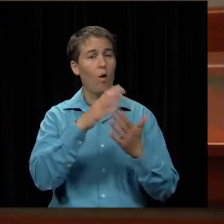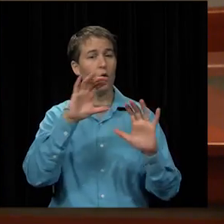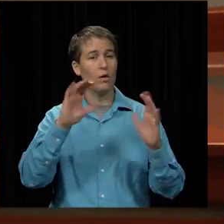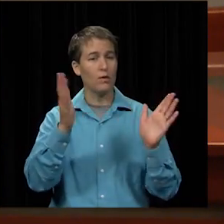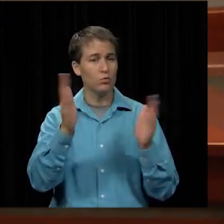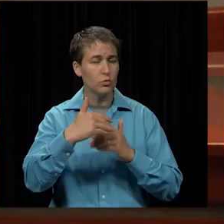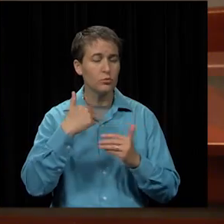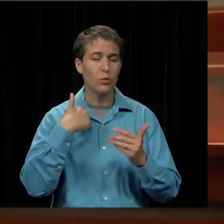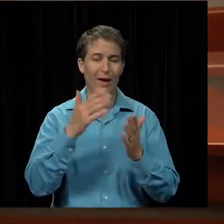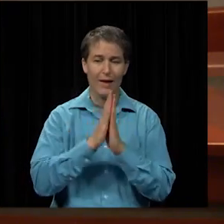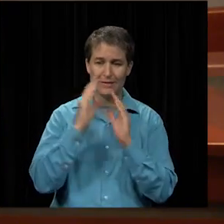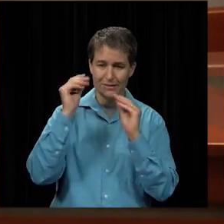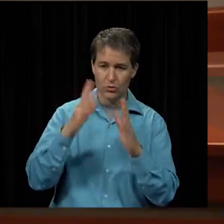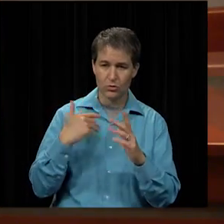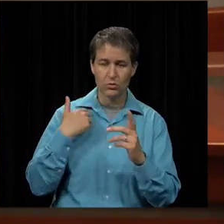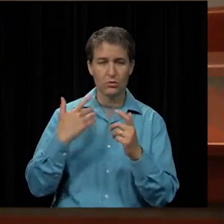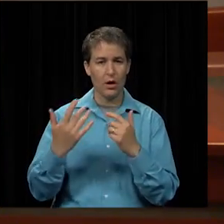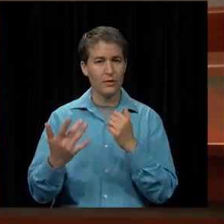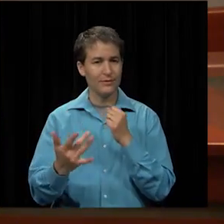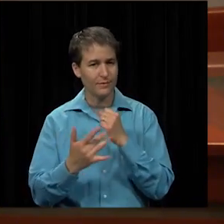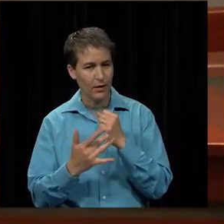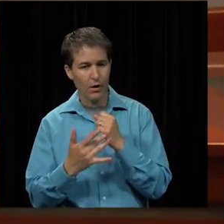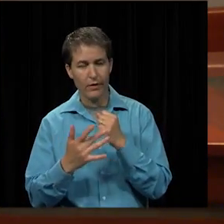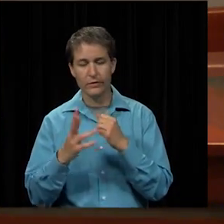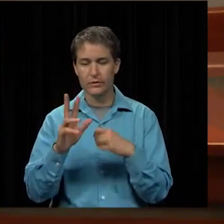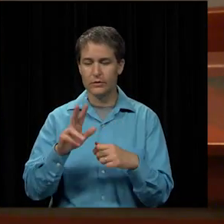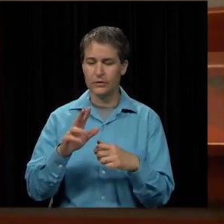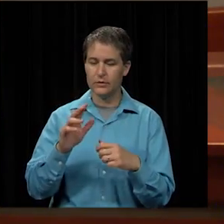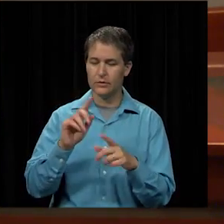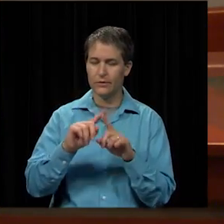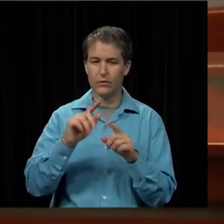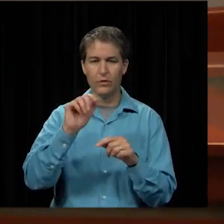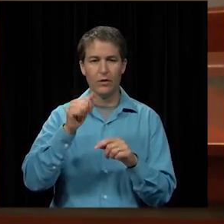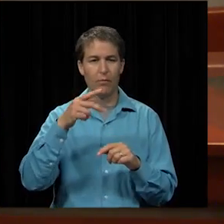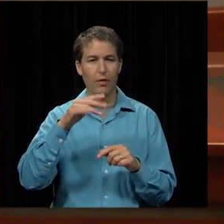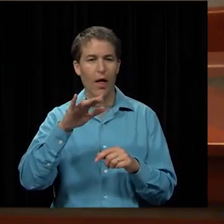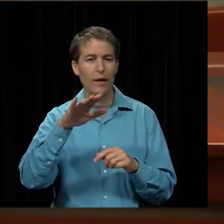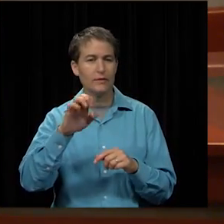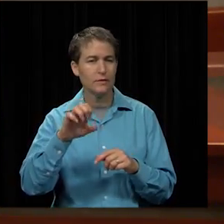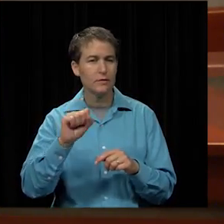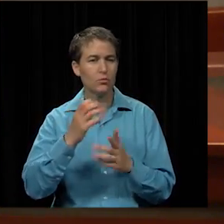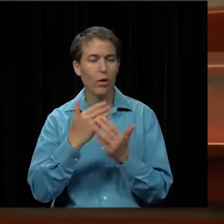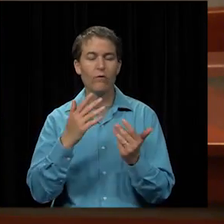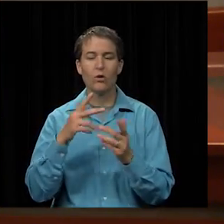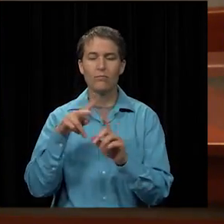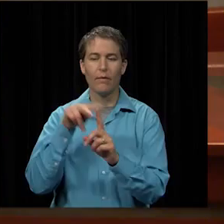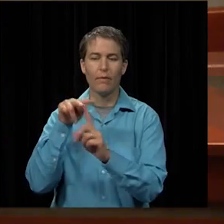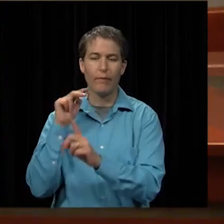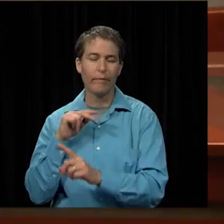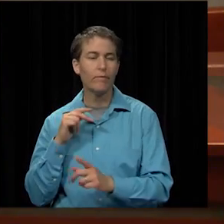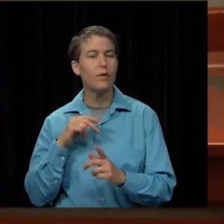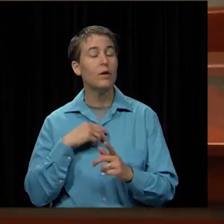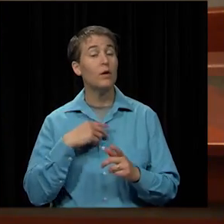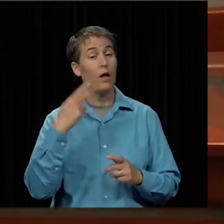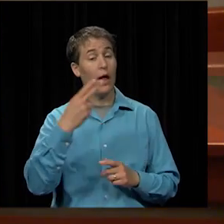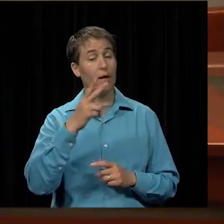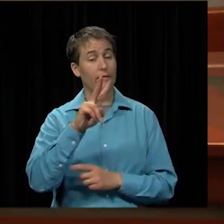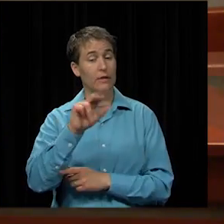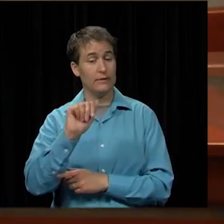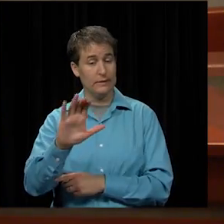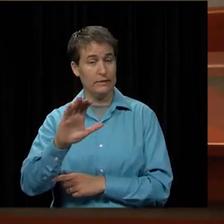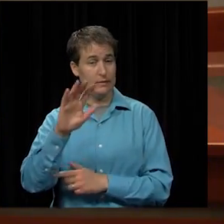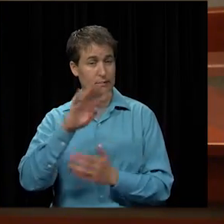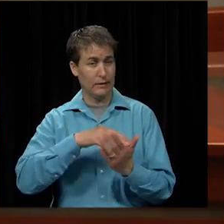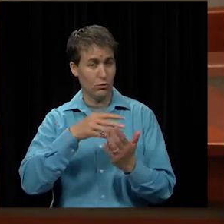teachers to unplug technology and personal appliances and so forth. We really watch our HVAC scheduling over the summertime.